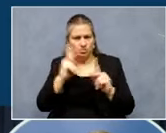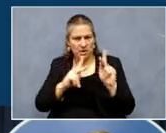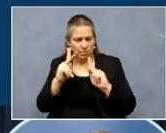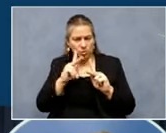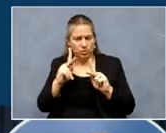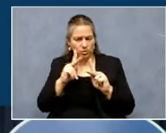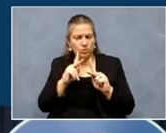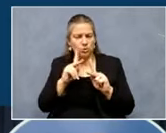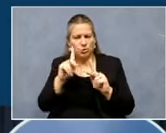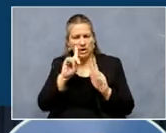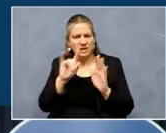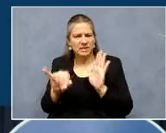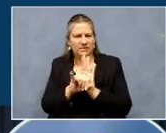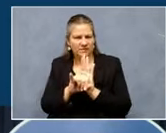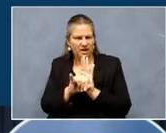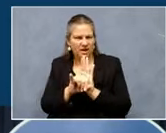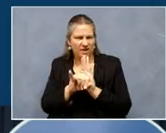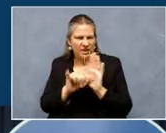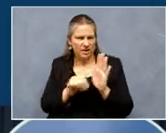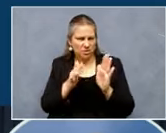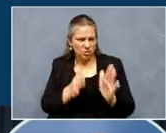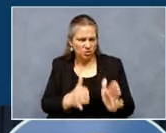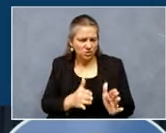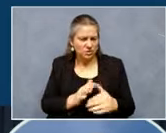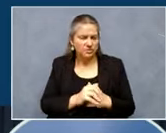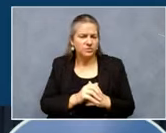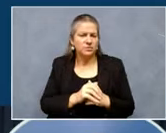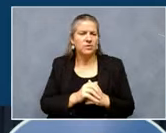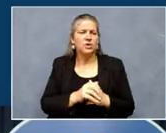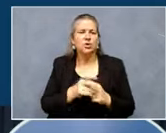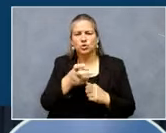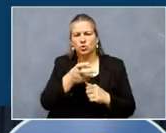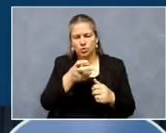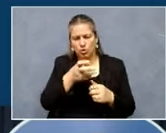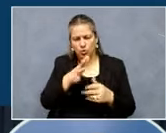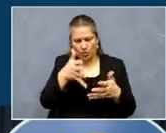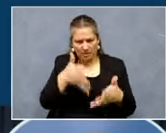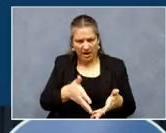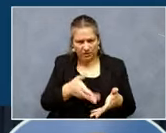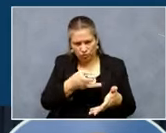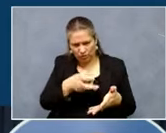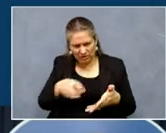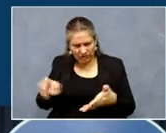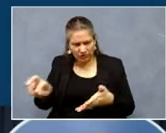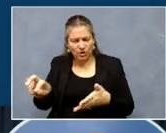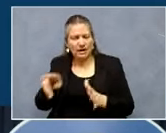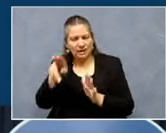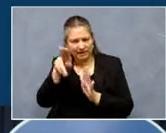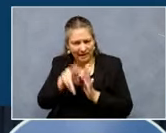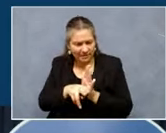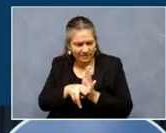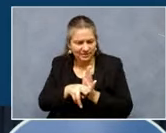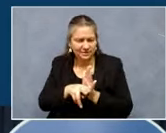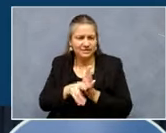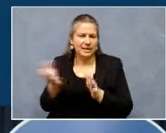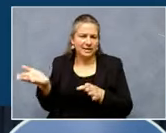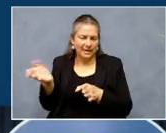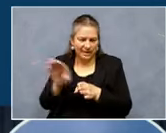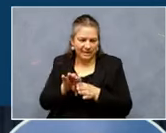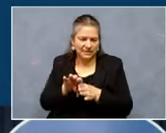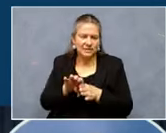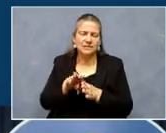the deceased individual transfer of remains, a casket or an urn, the burial plot or cremation niche,